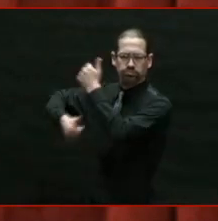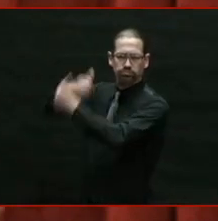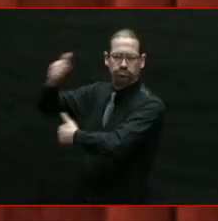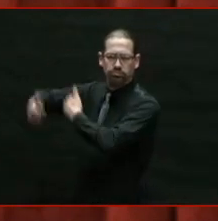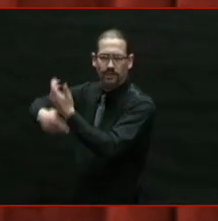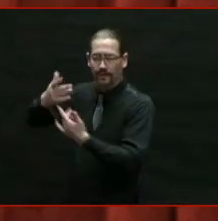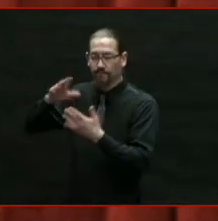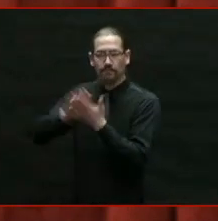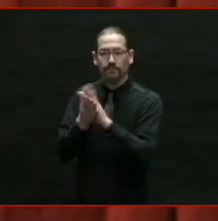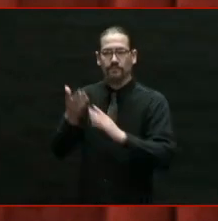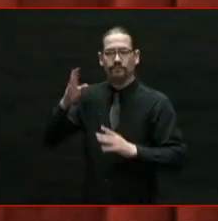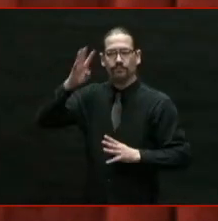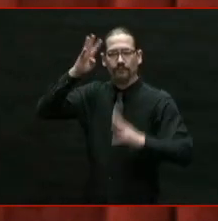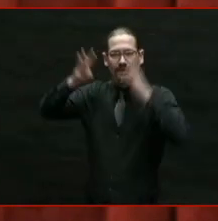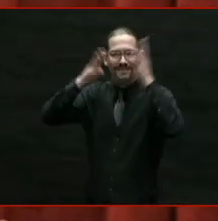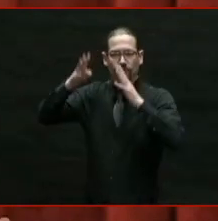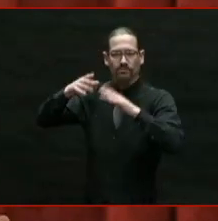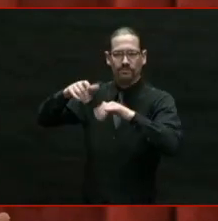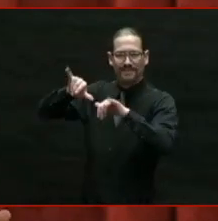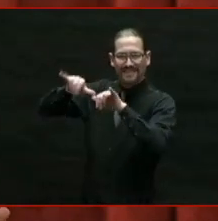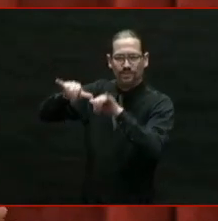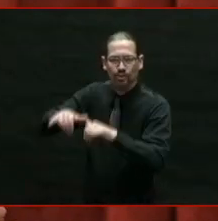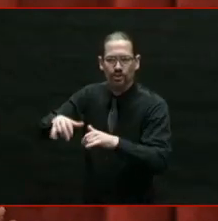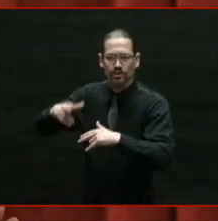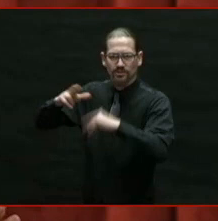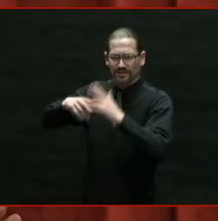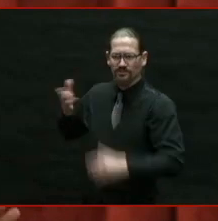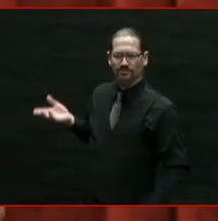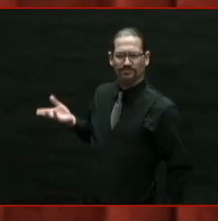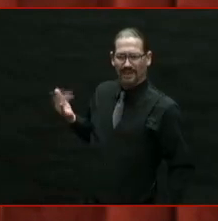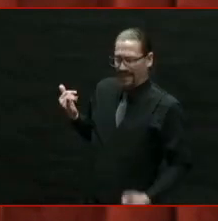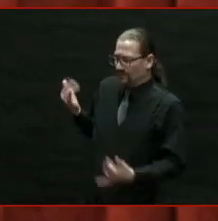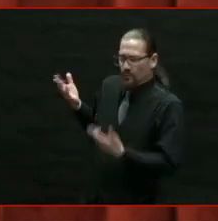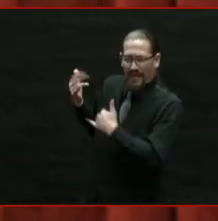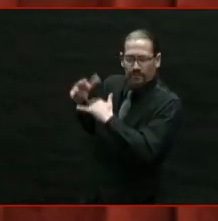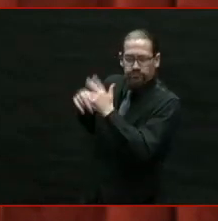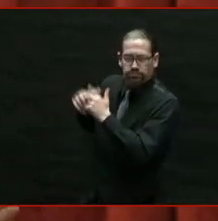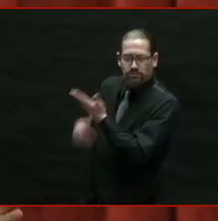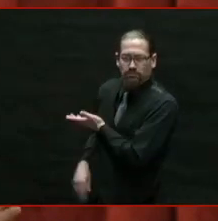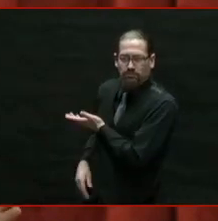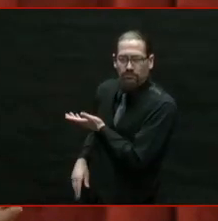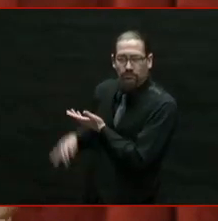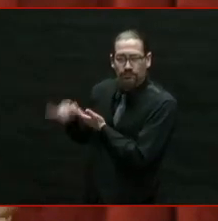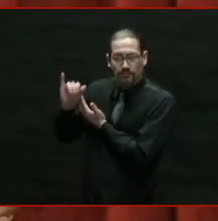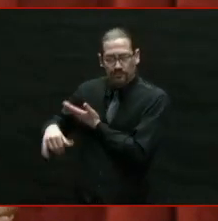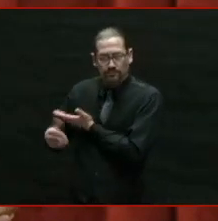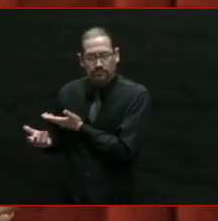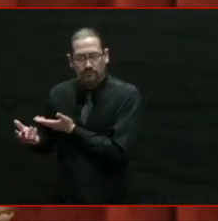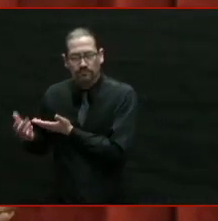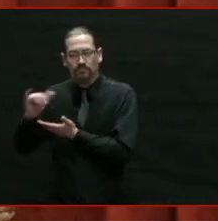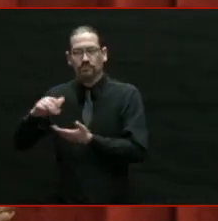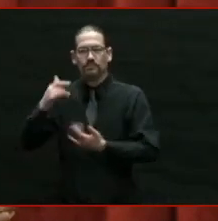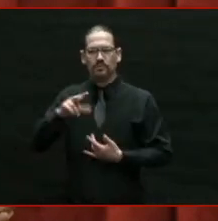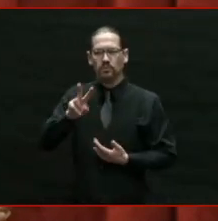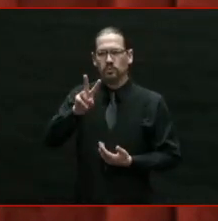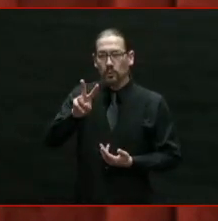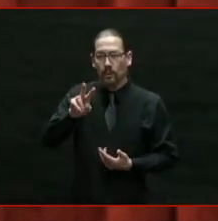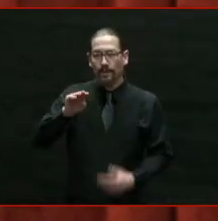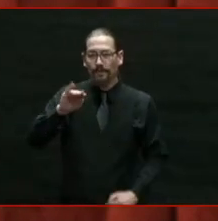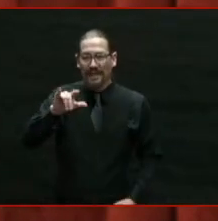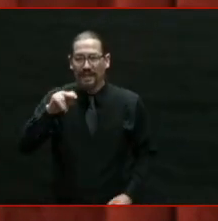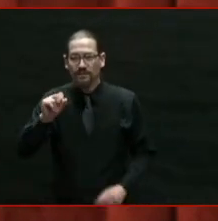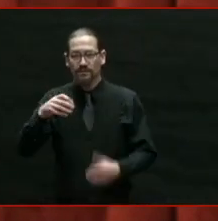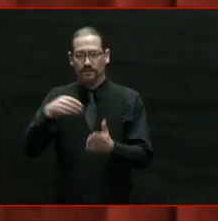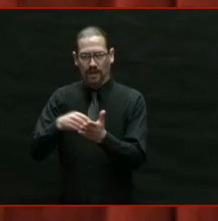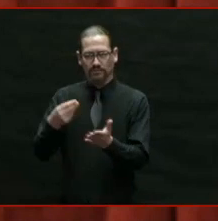million square feet of new development underway, creating thousands of new jobs. We've